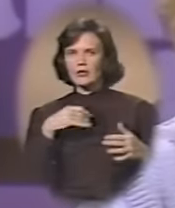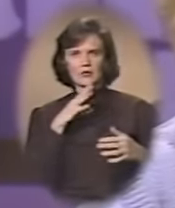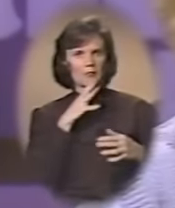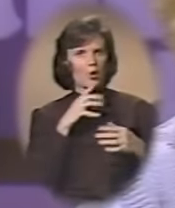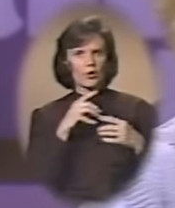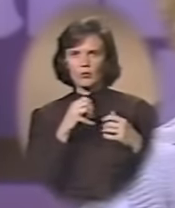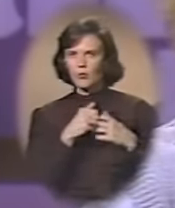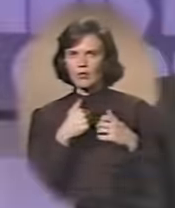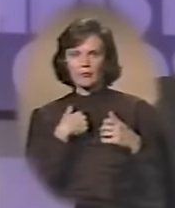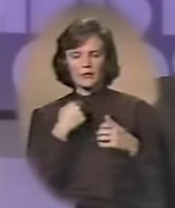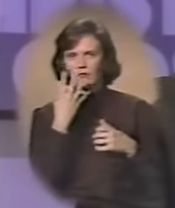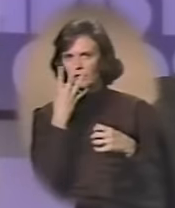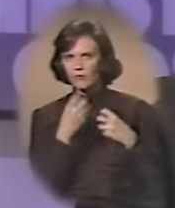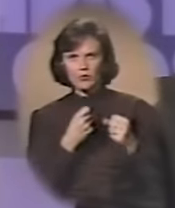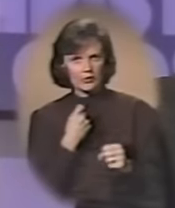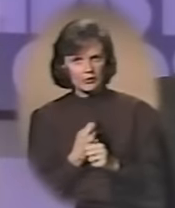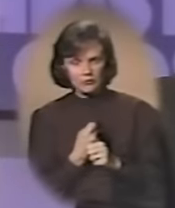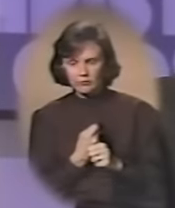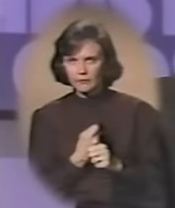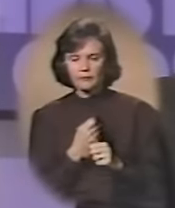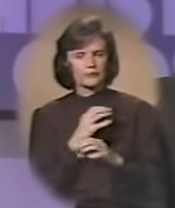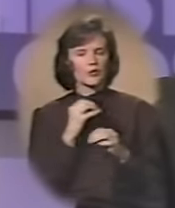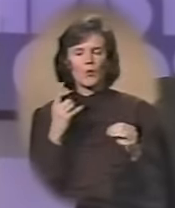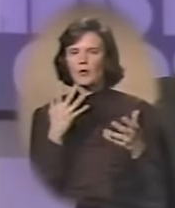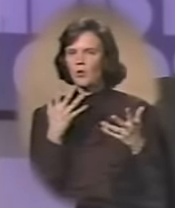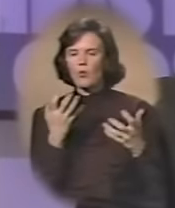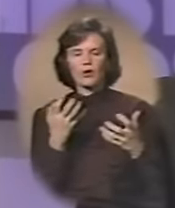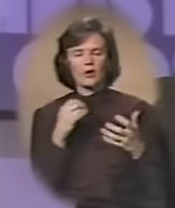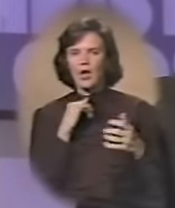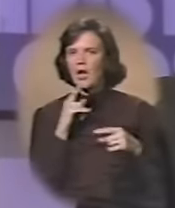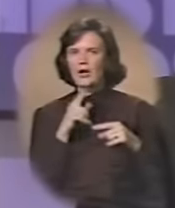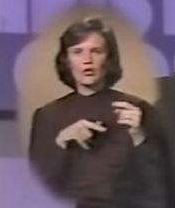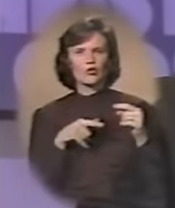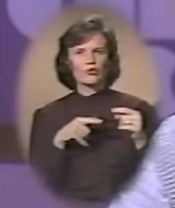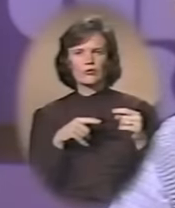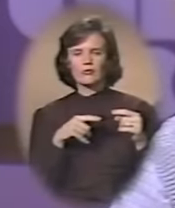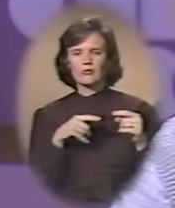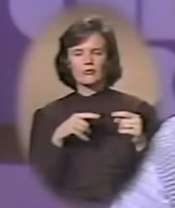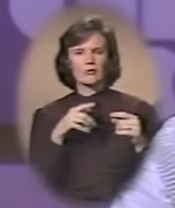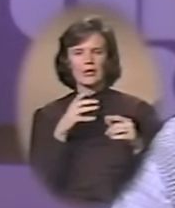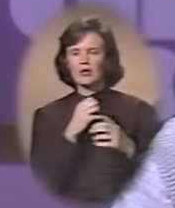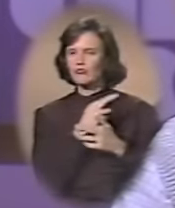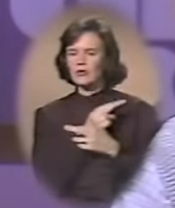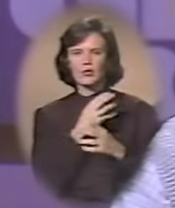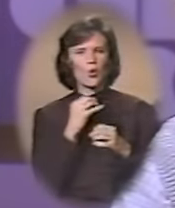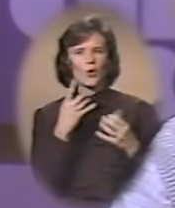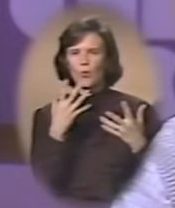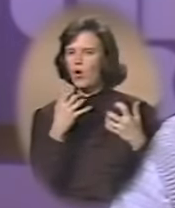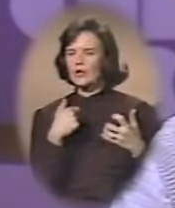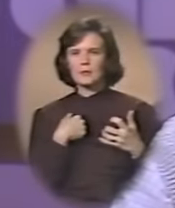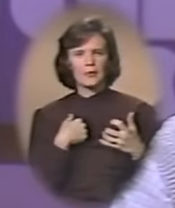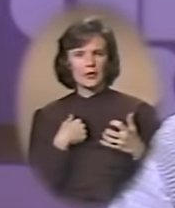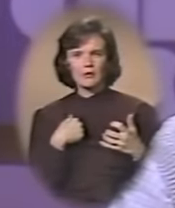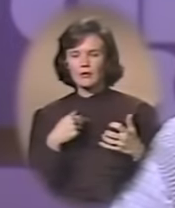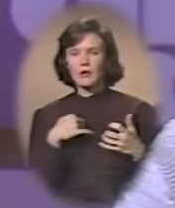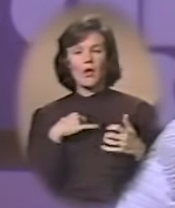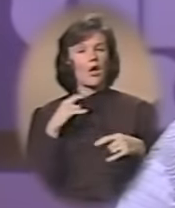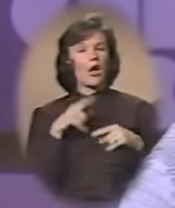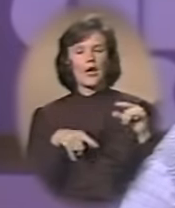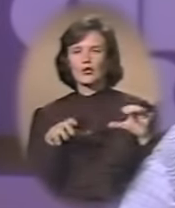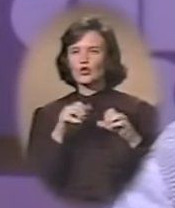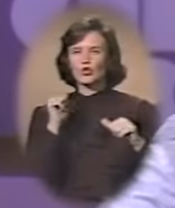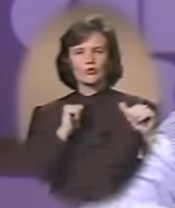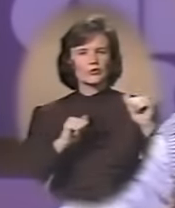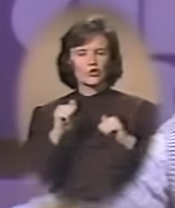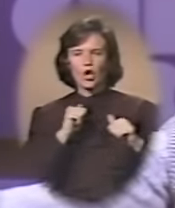spoken to me in four years. Nobody wanted me. I couldn't get arrested, literally. Nobody wanted me. I couldn't do